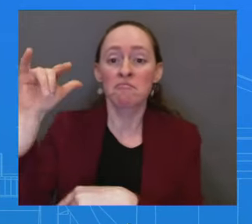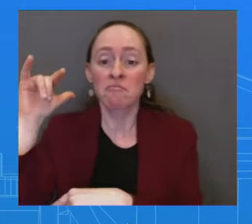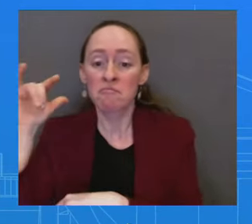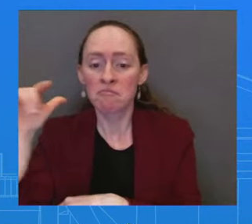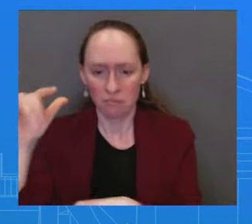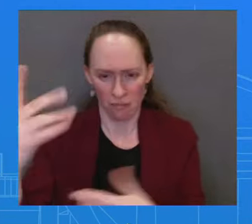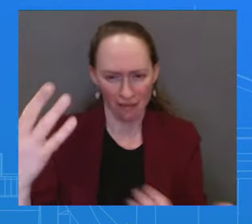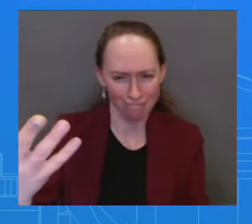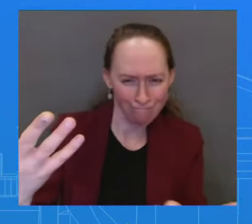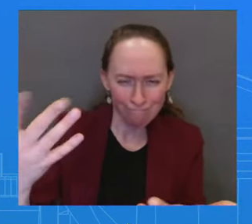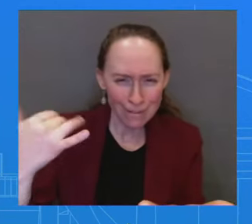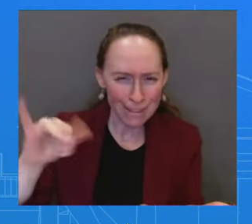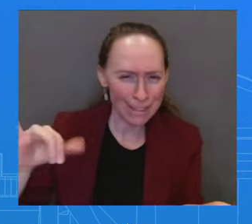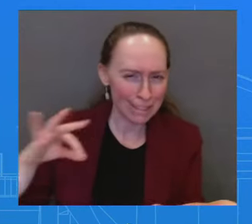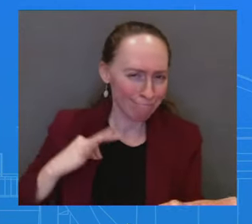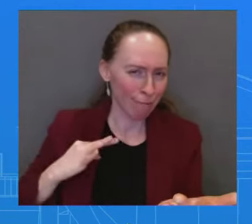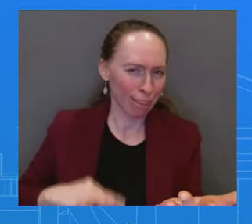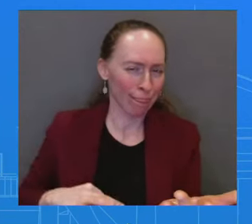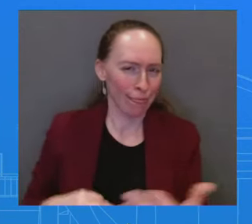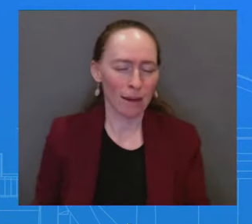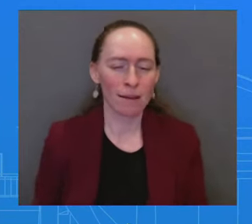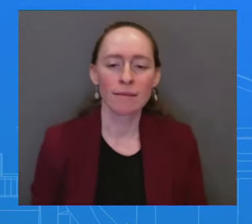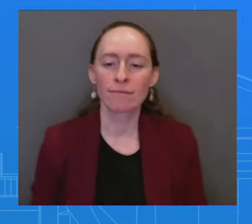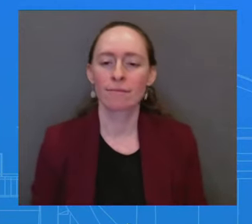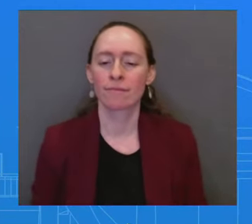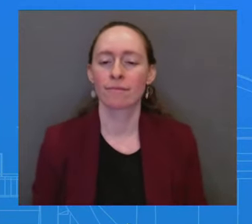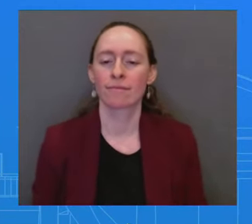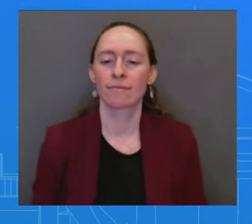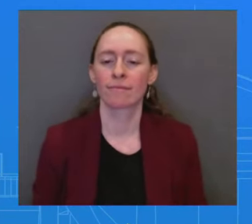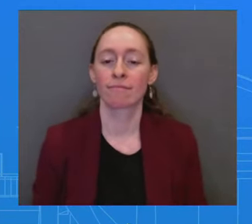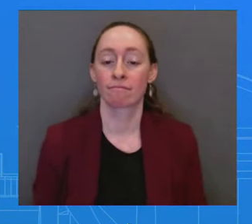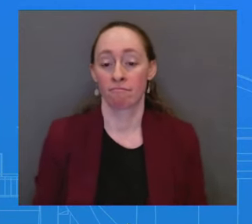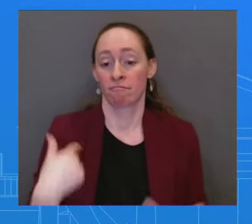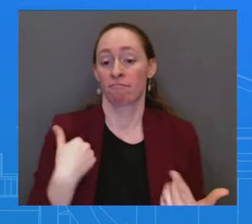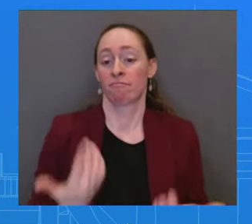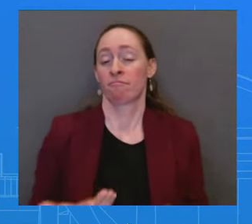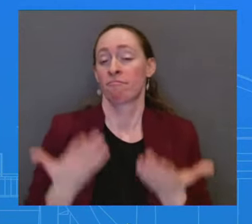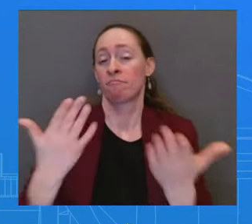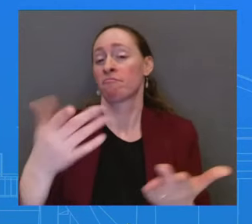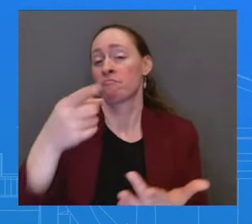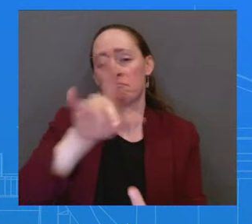Treasury for more detail. My understanding of that license as well is it will not allow them to profit.